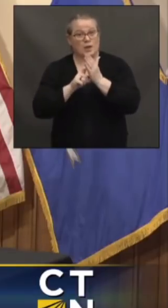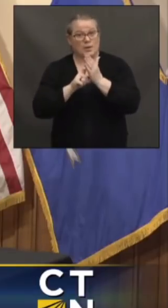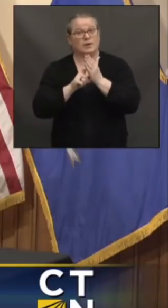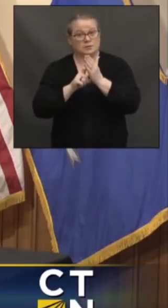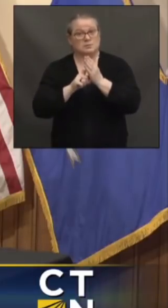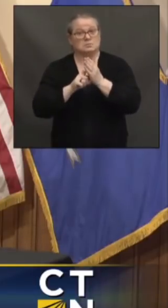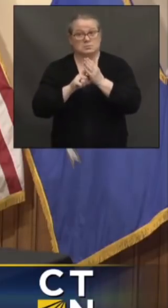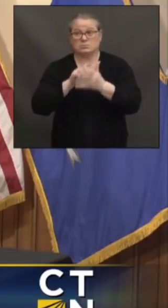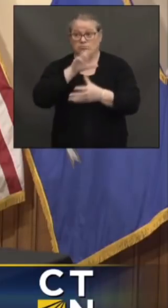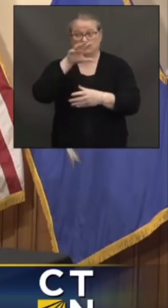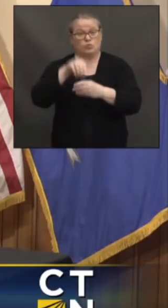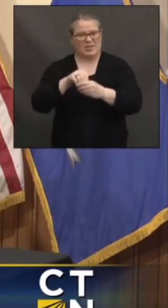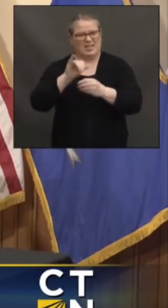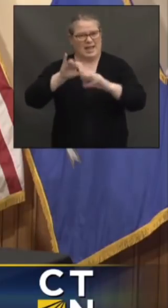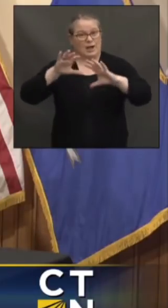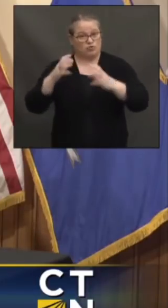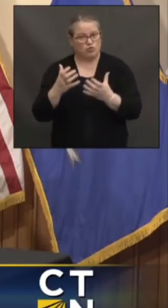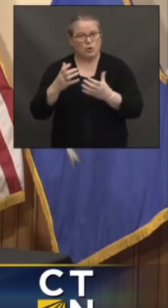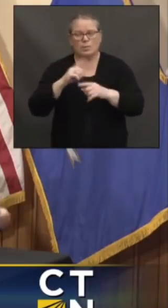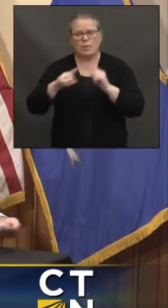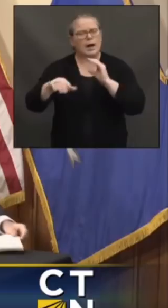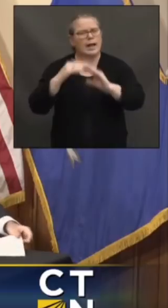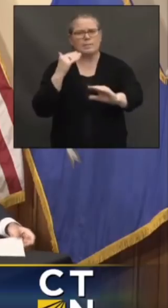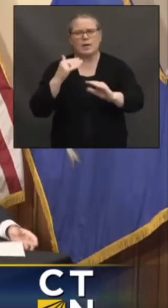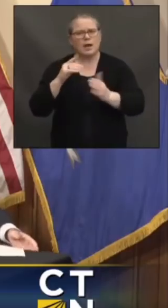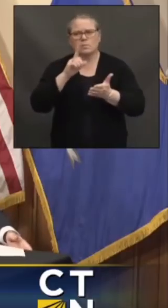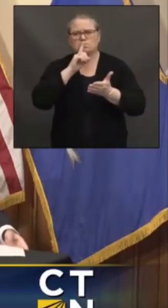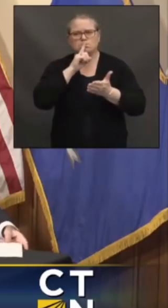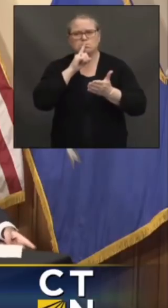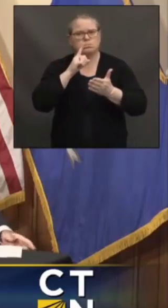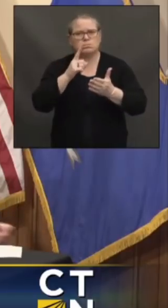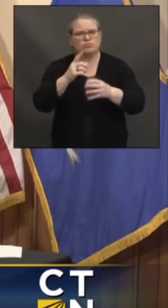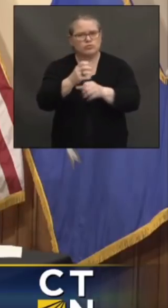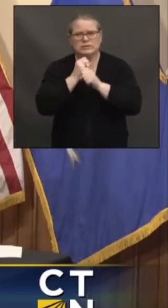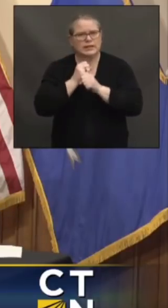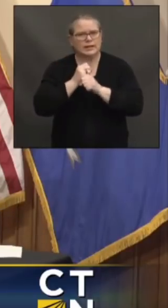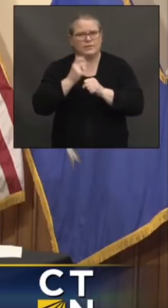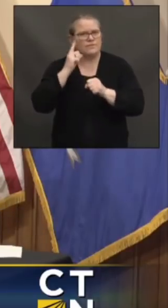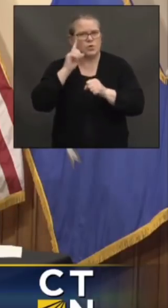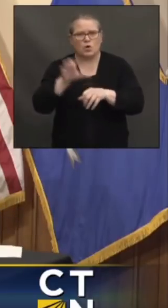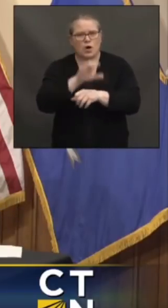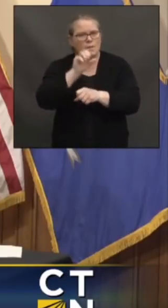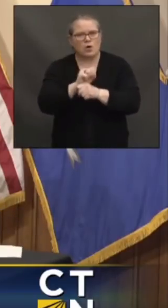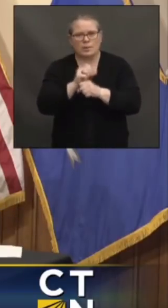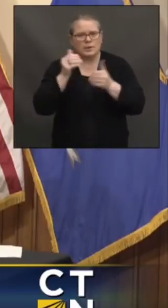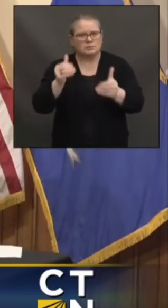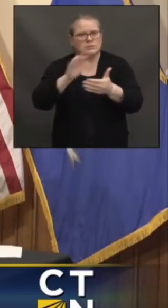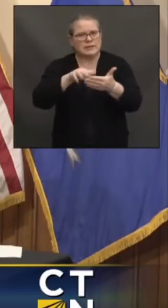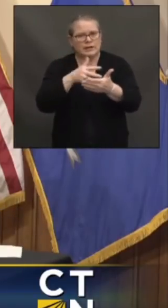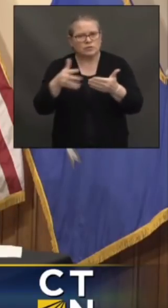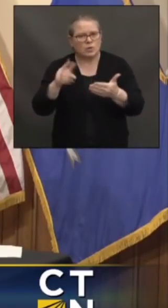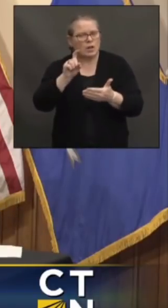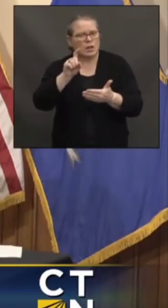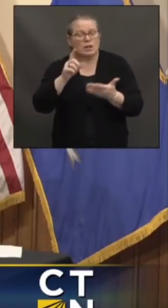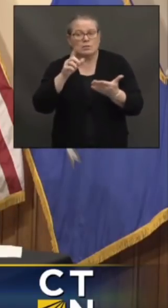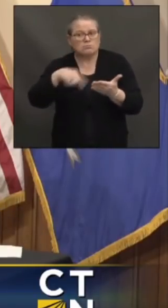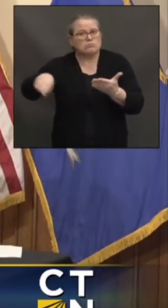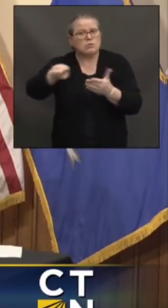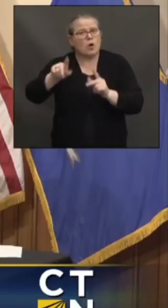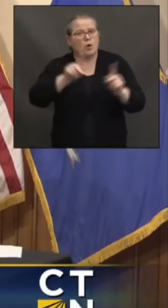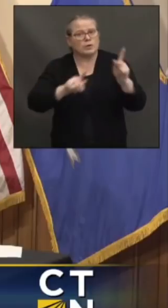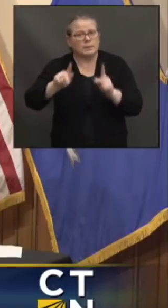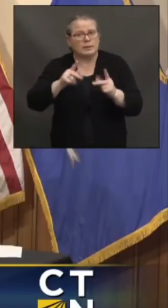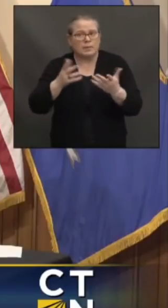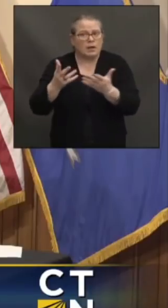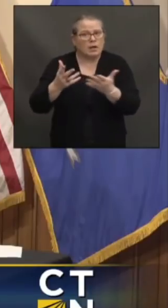received that notification email from VAMS allowing them to schedule an appointment. Do you have advice for the people out there